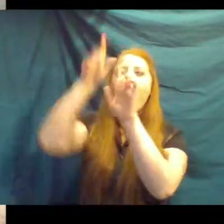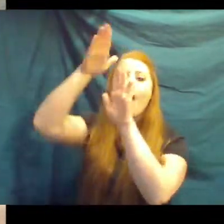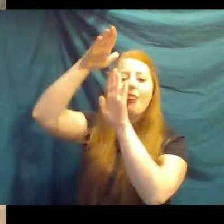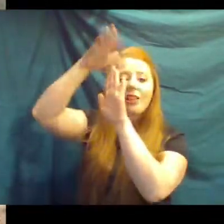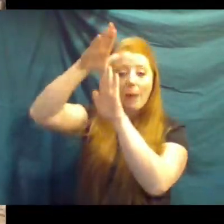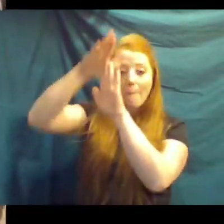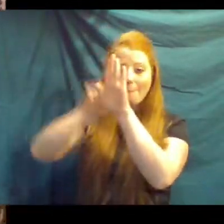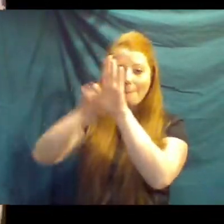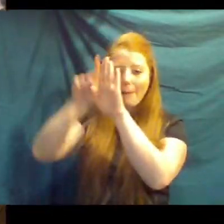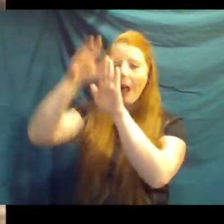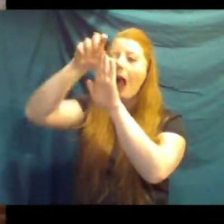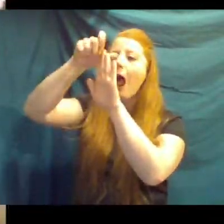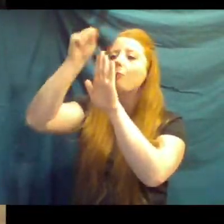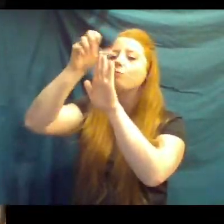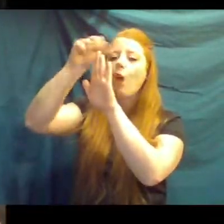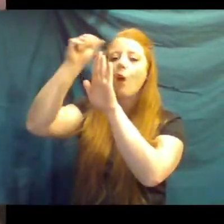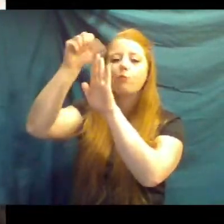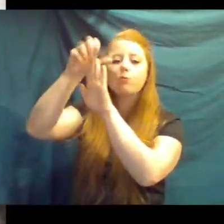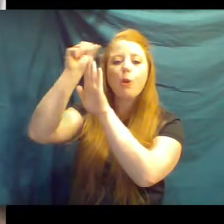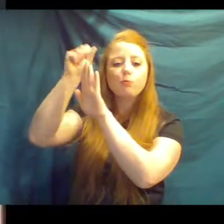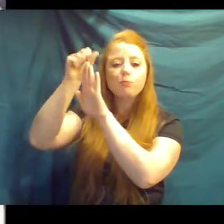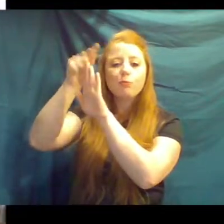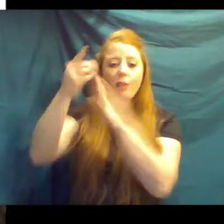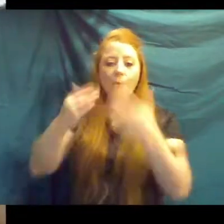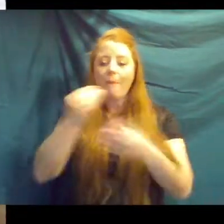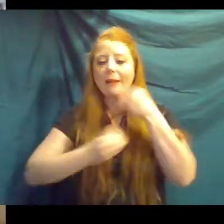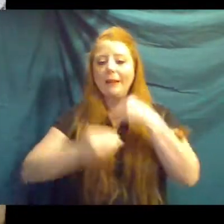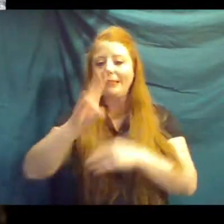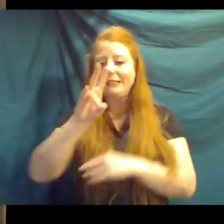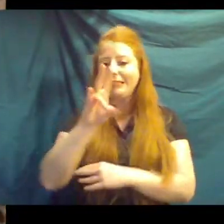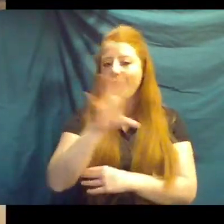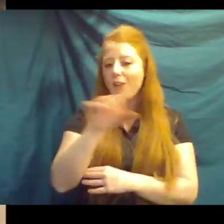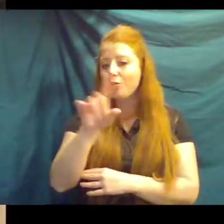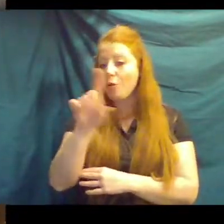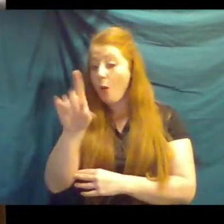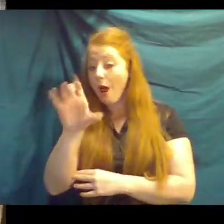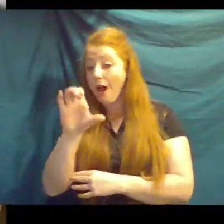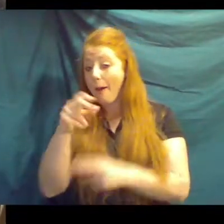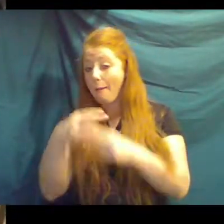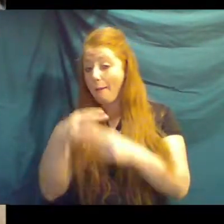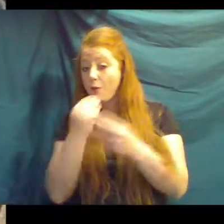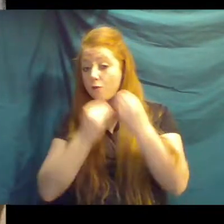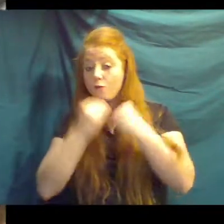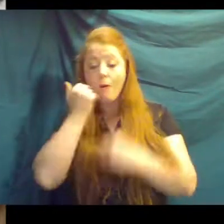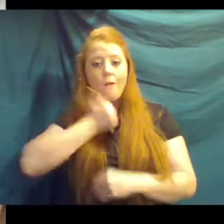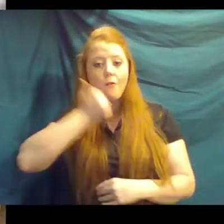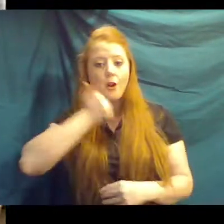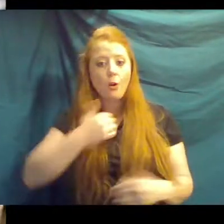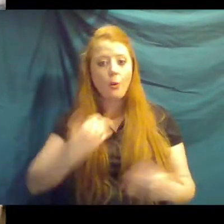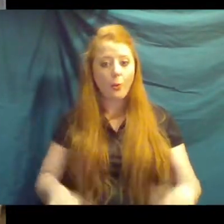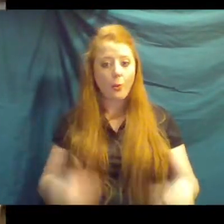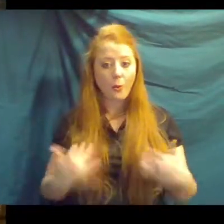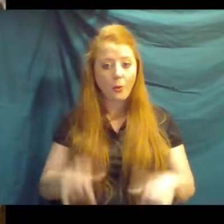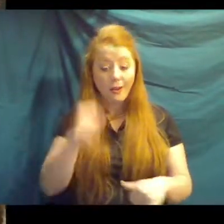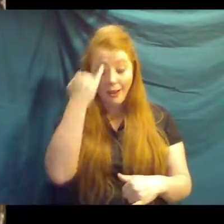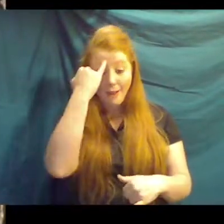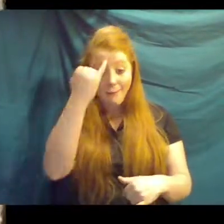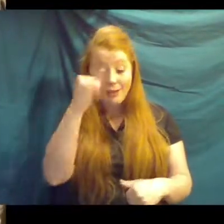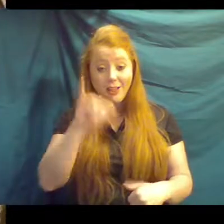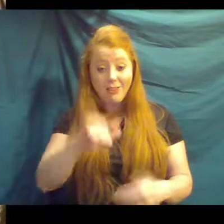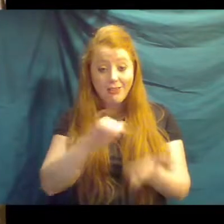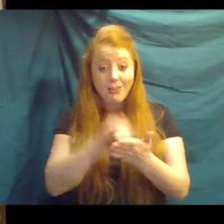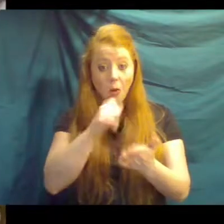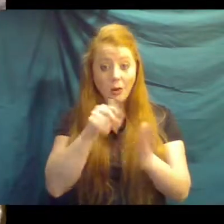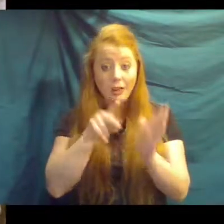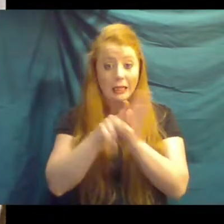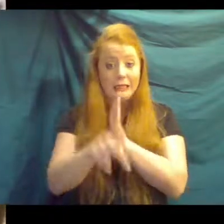probably eating about 75 to 100 pounds of food a day. And you can imagine that would kind of take out